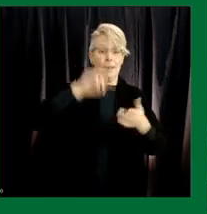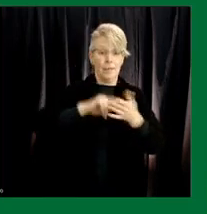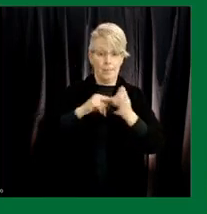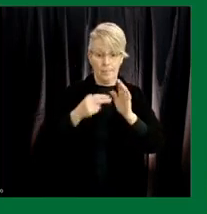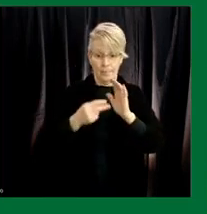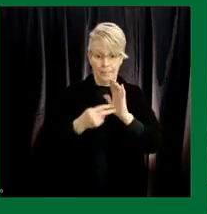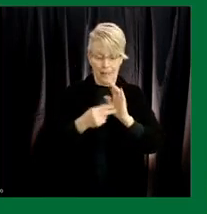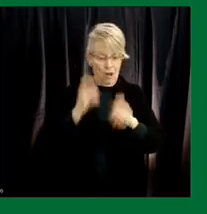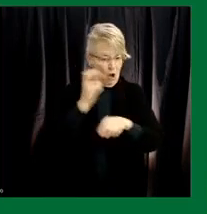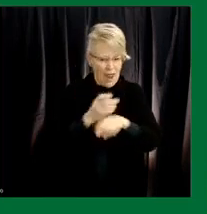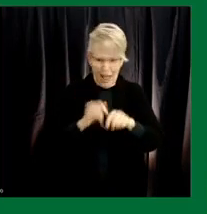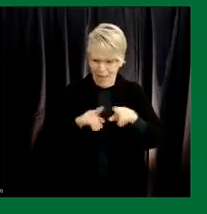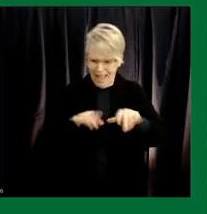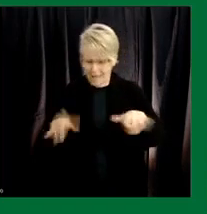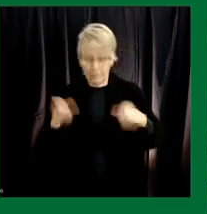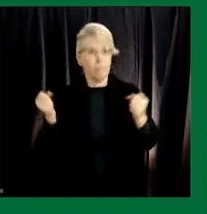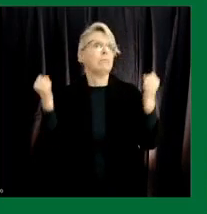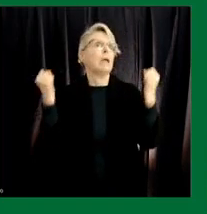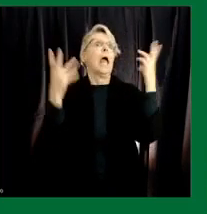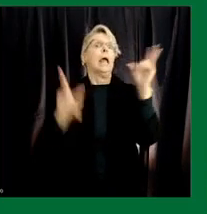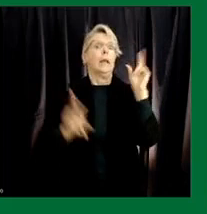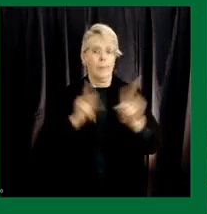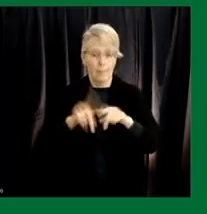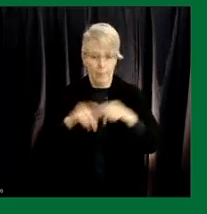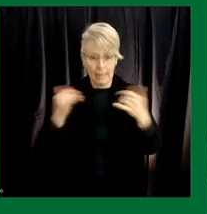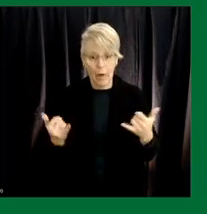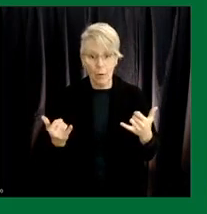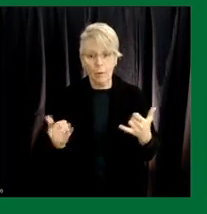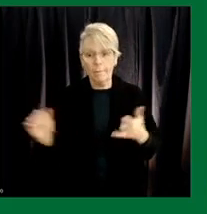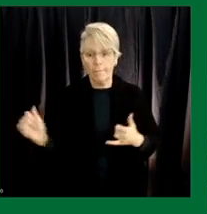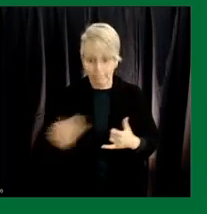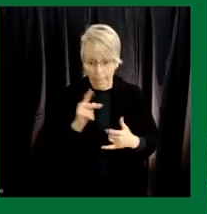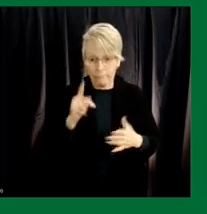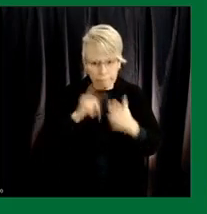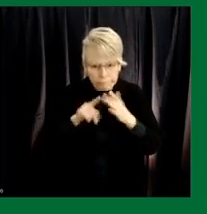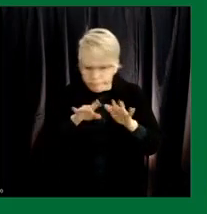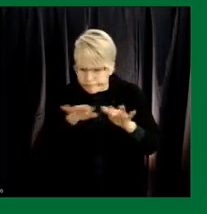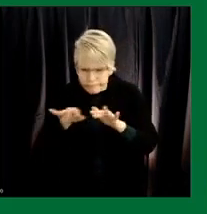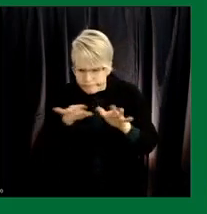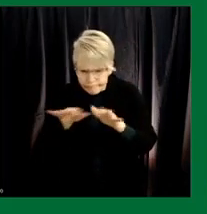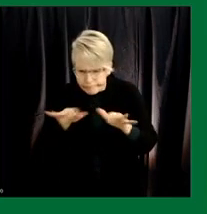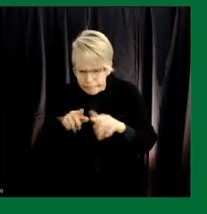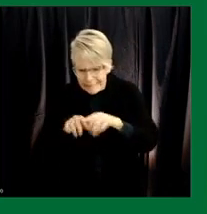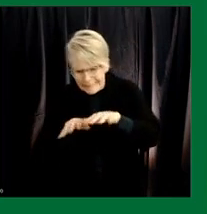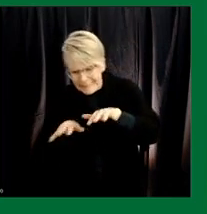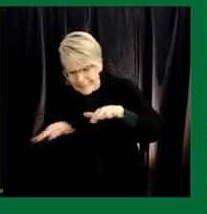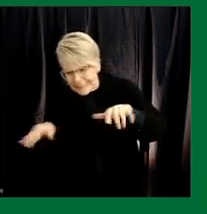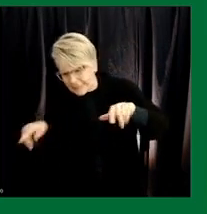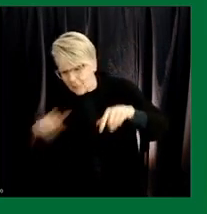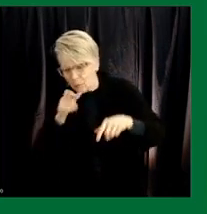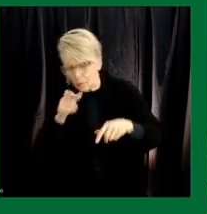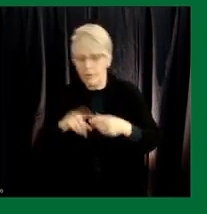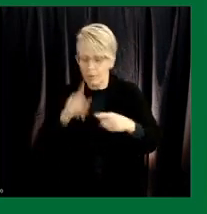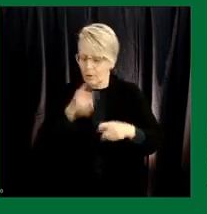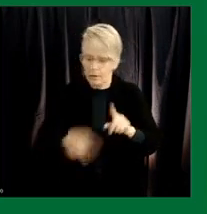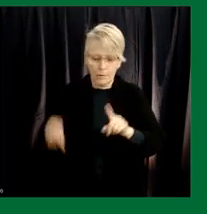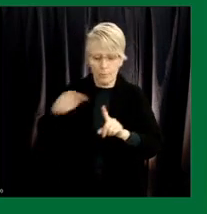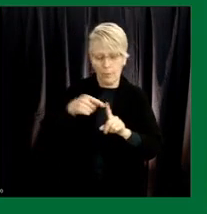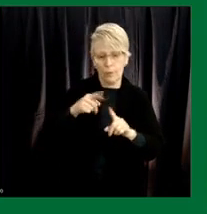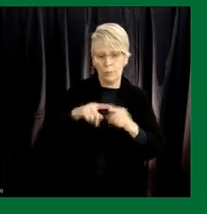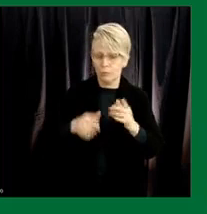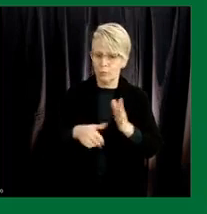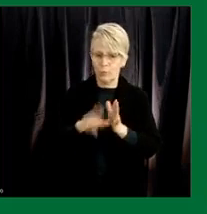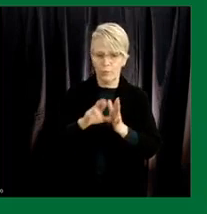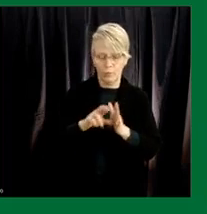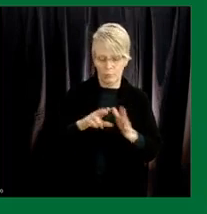strained but right now that's happening and whenever a way into concern is identified public health always goes back to review the